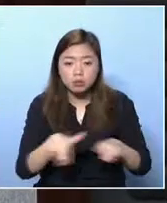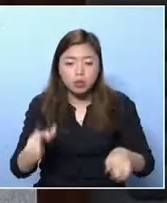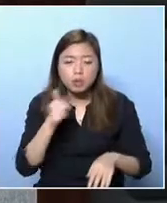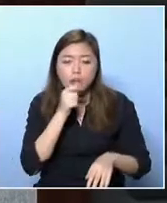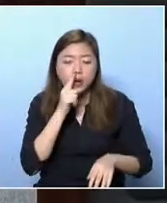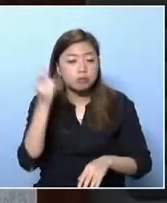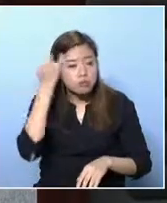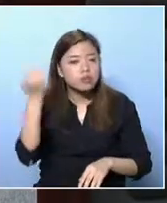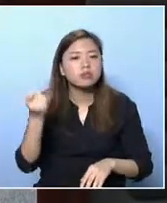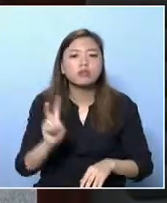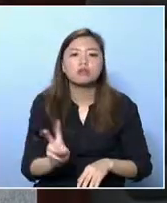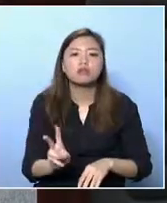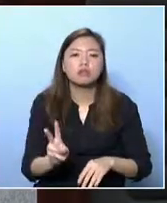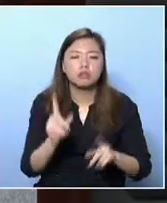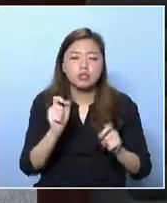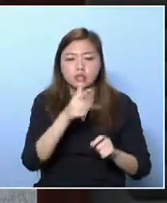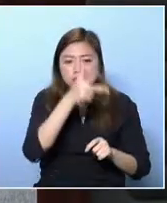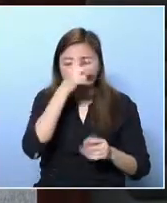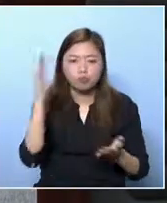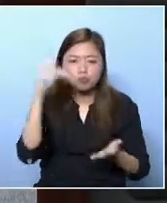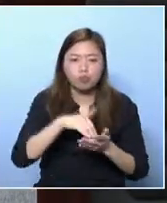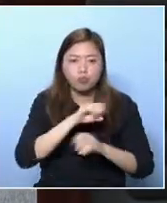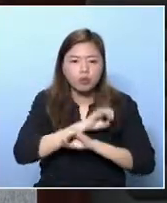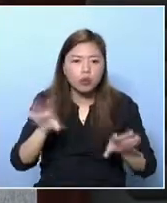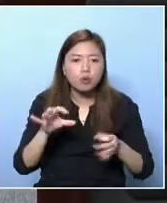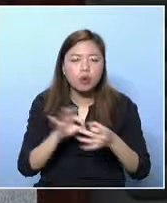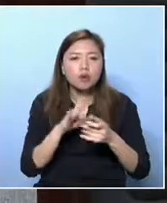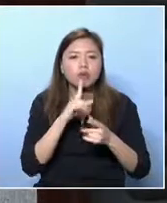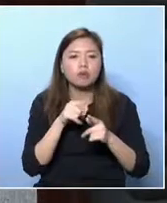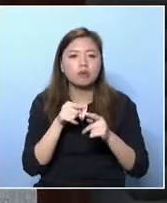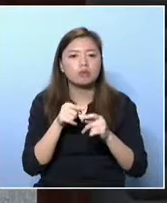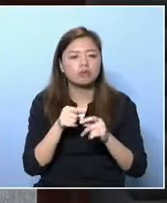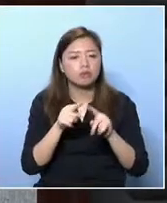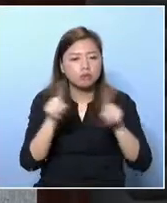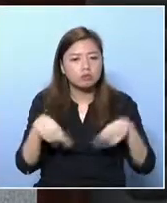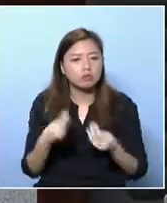and ask what kind of levels their problems are,